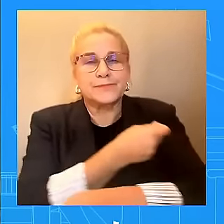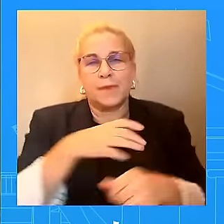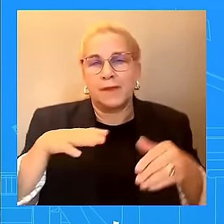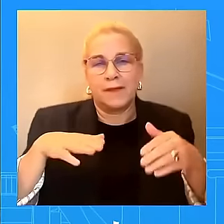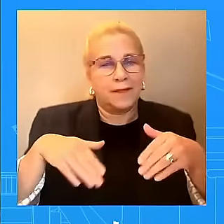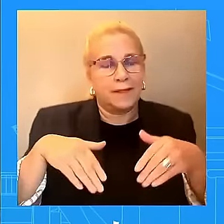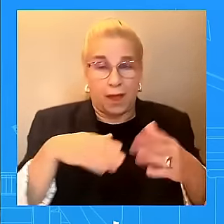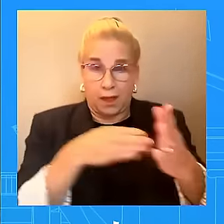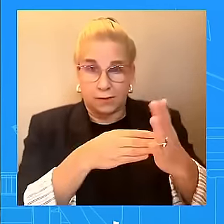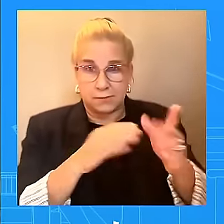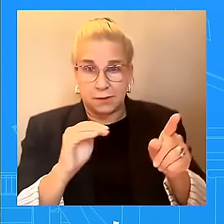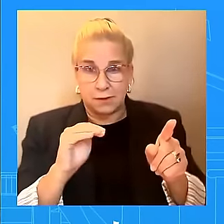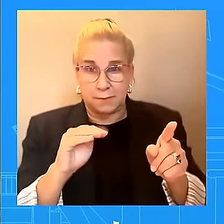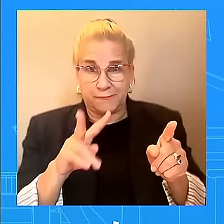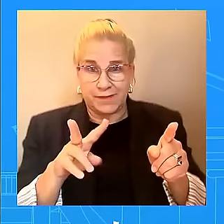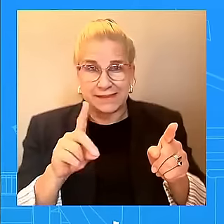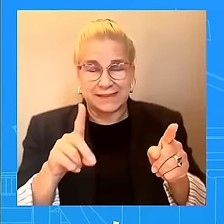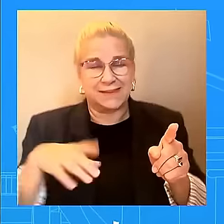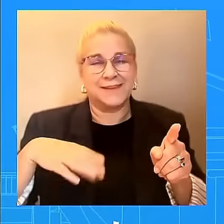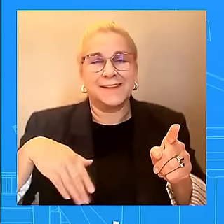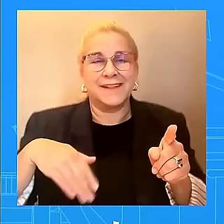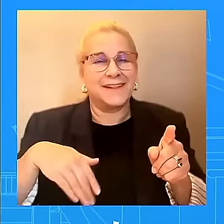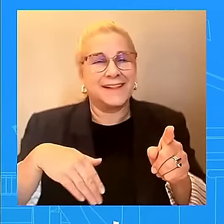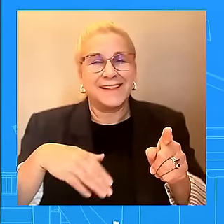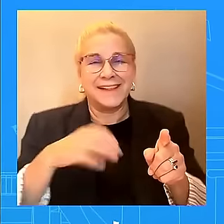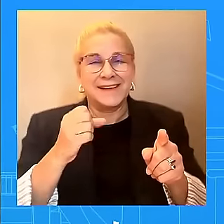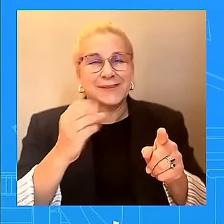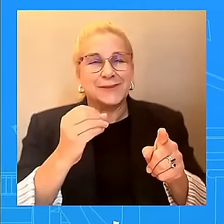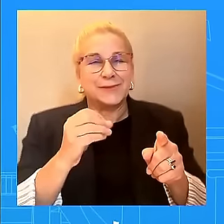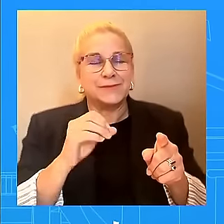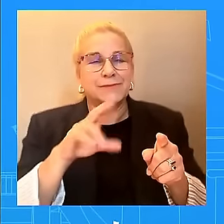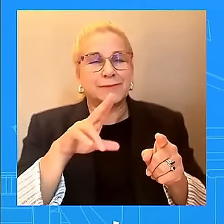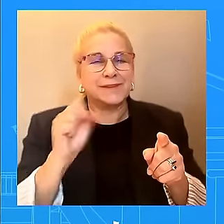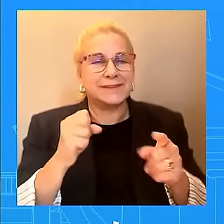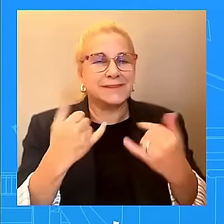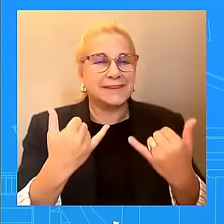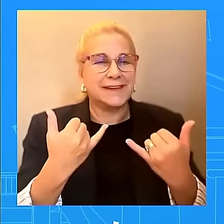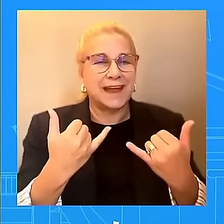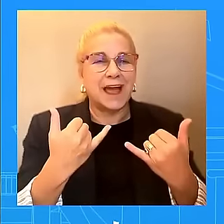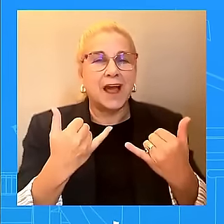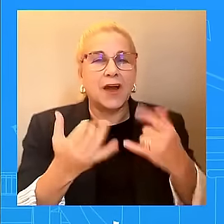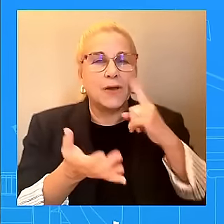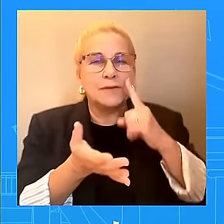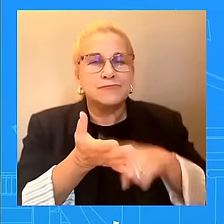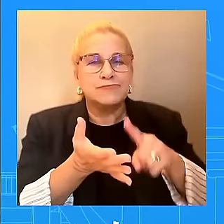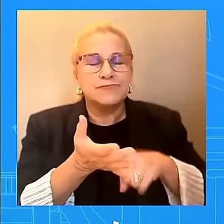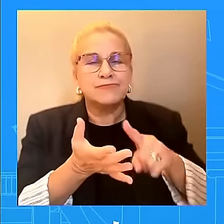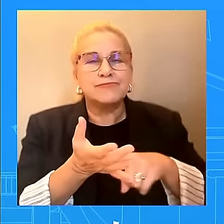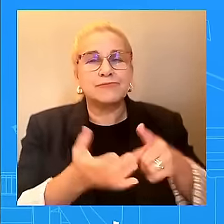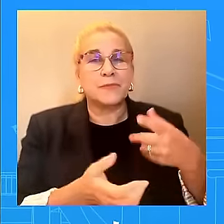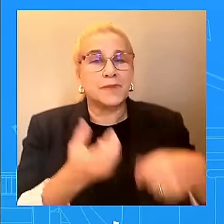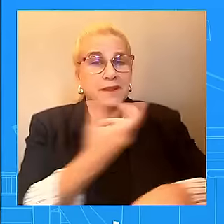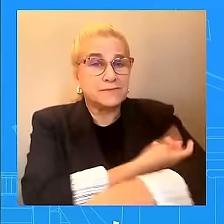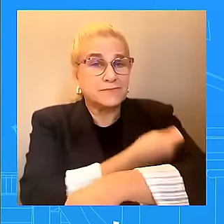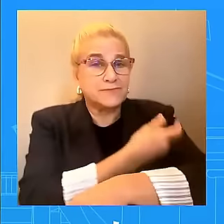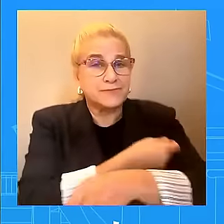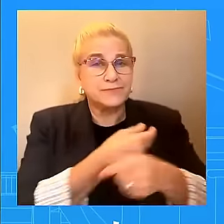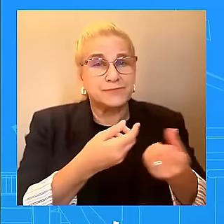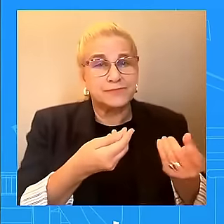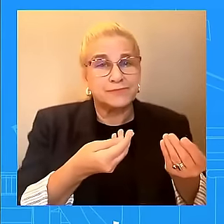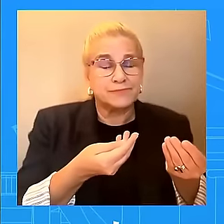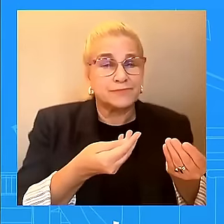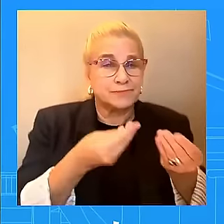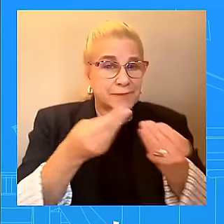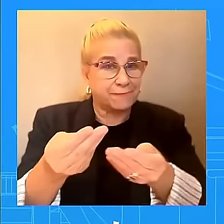doses, which arrived in Rwanda this weekend, just one week after we learned of the outbreak. In addition, to keep